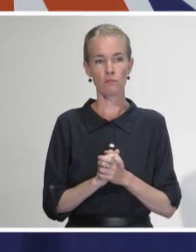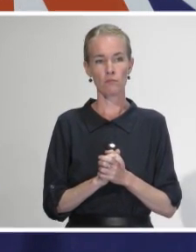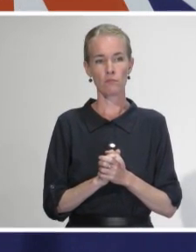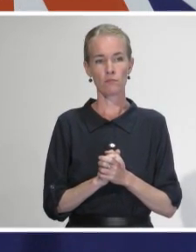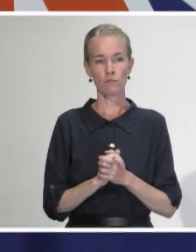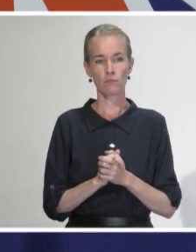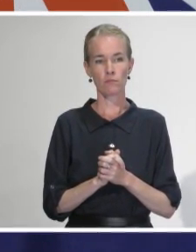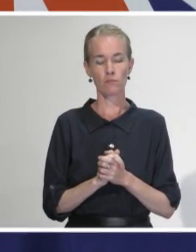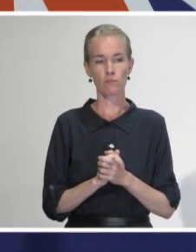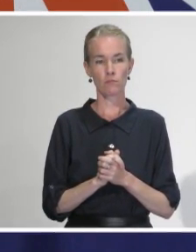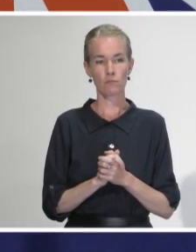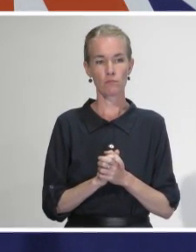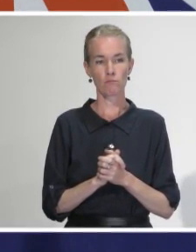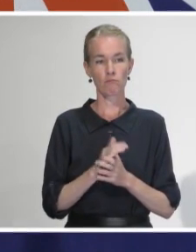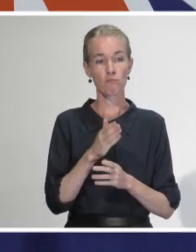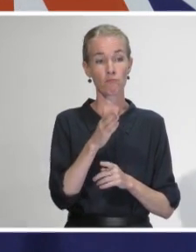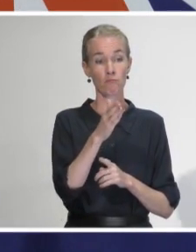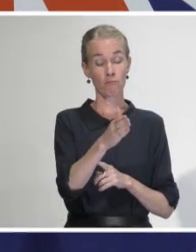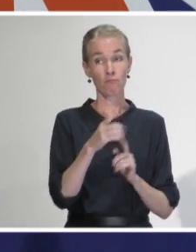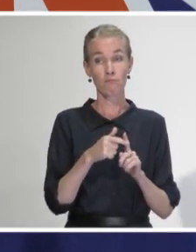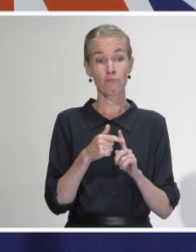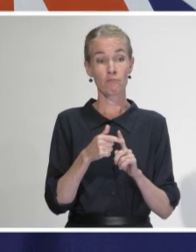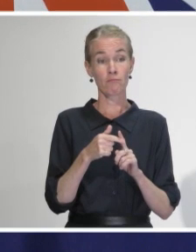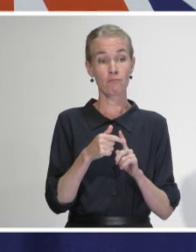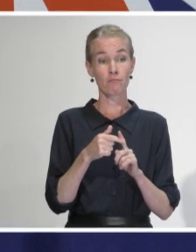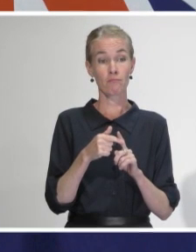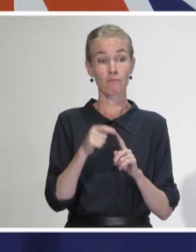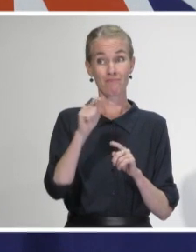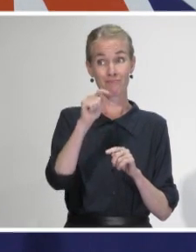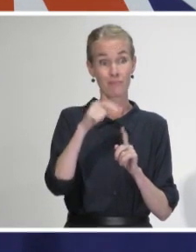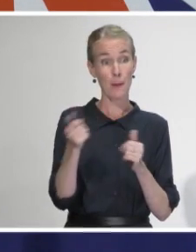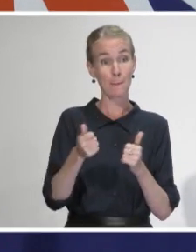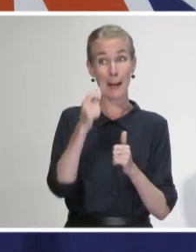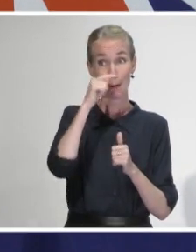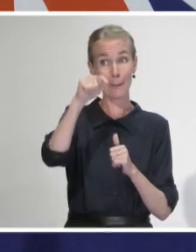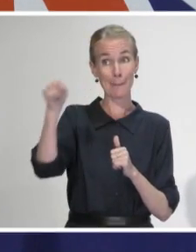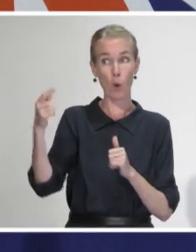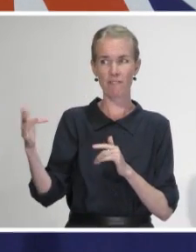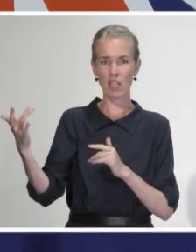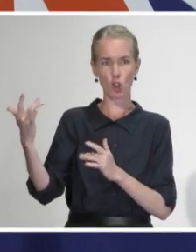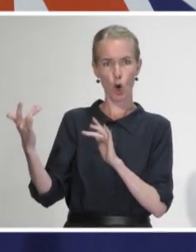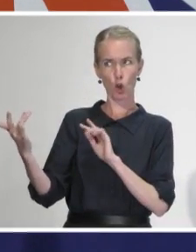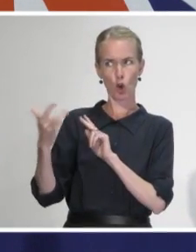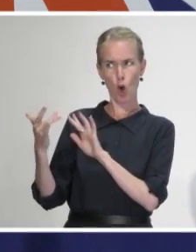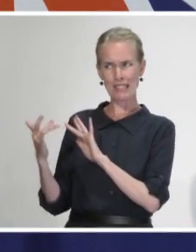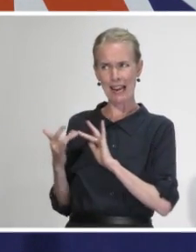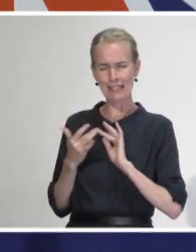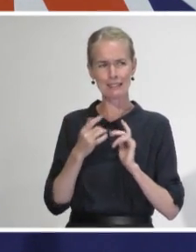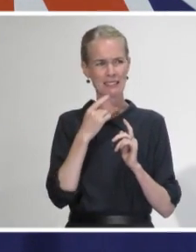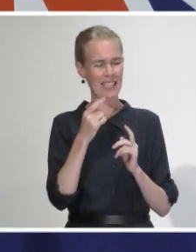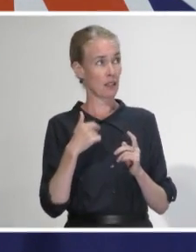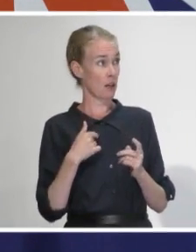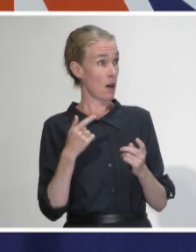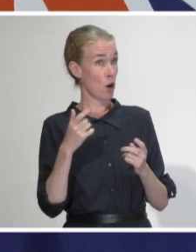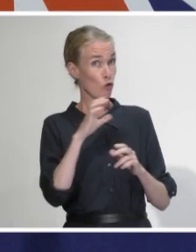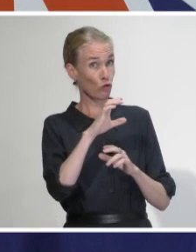older relatives in rest homes in Christchurch that are worried that the spread of Rosewood residents